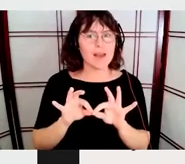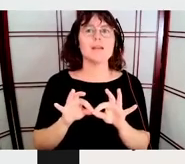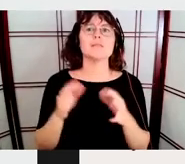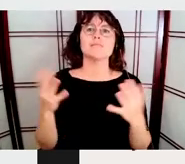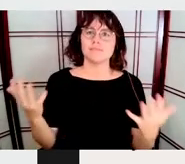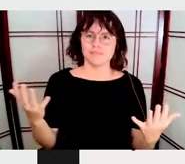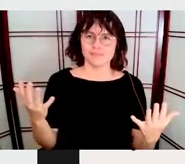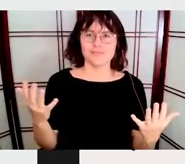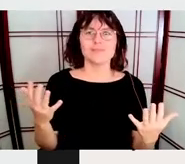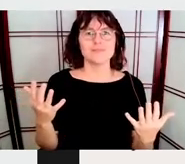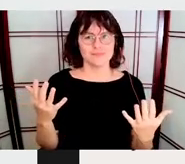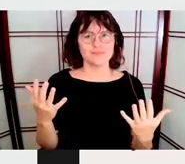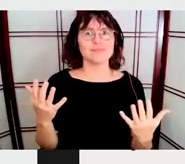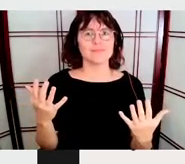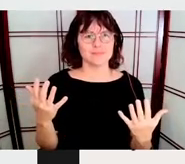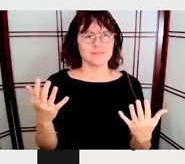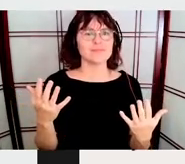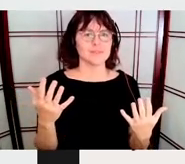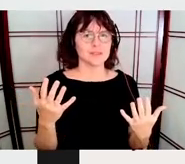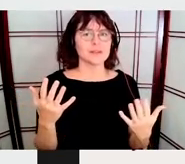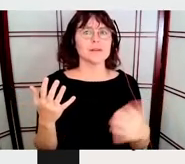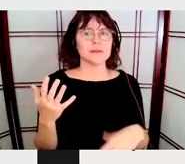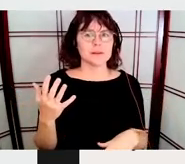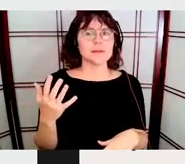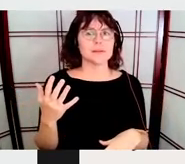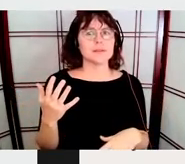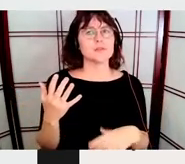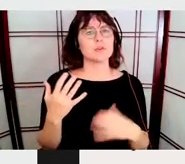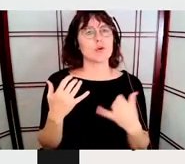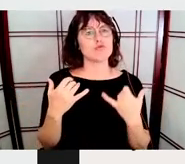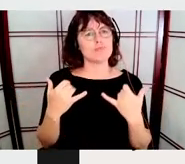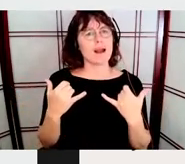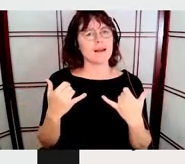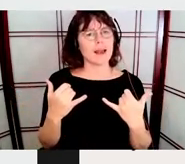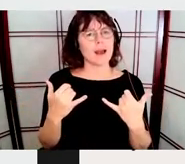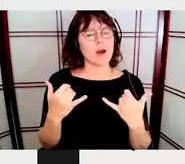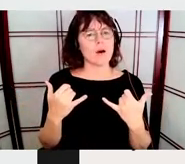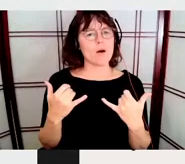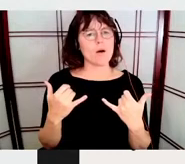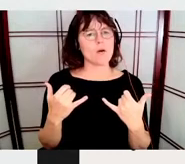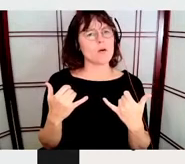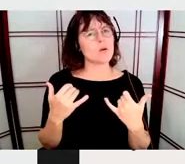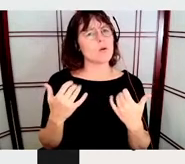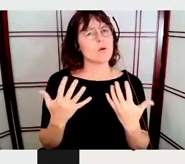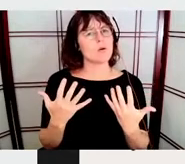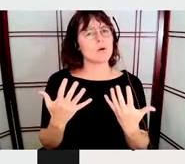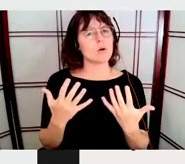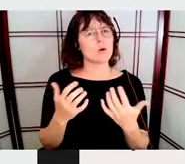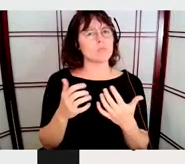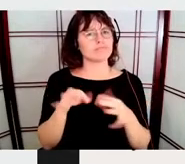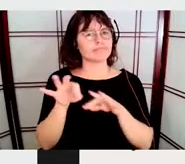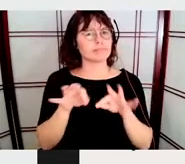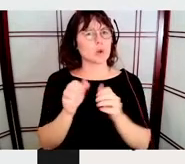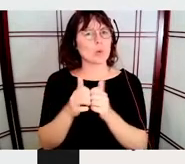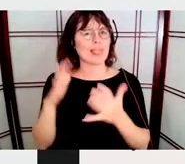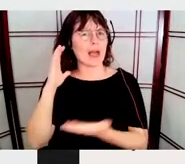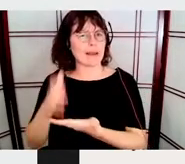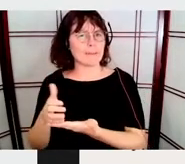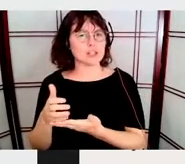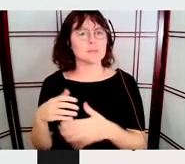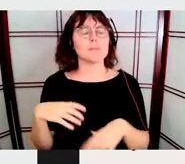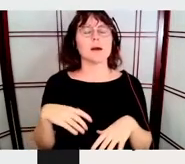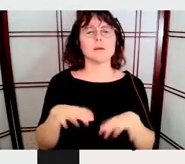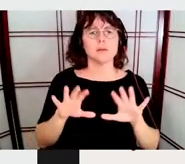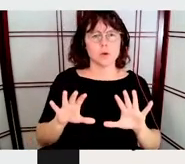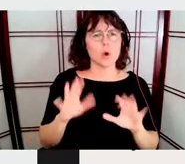image now, just for a second. I just want to share with you why is for me